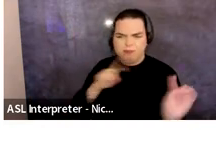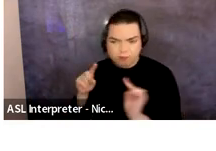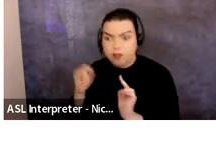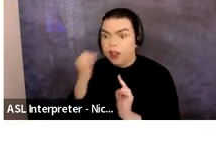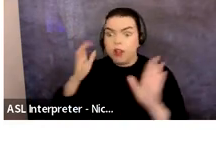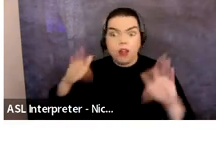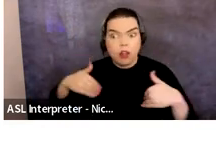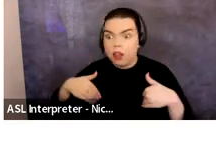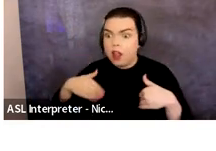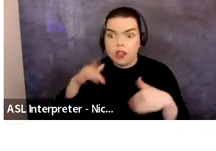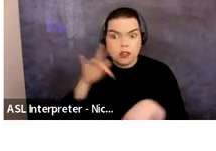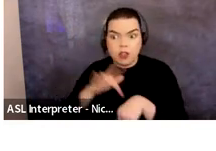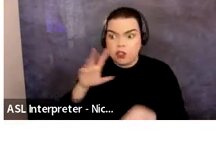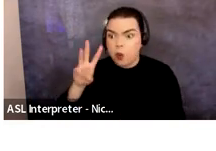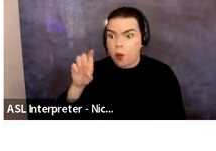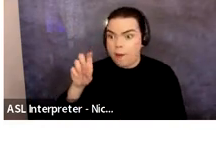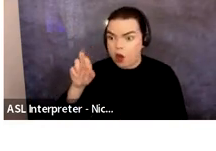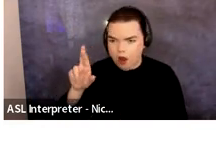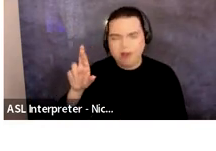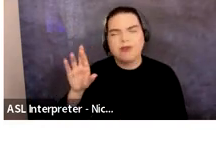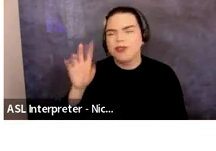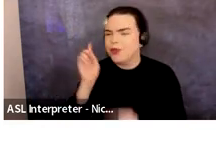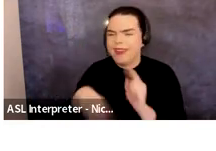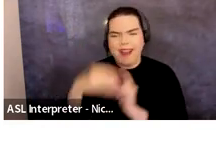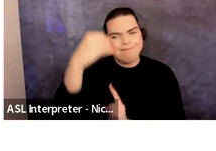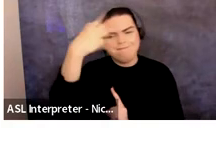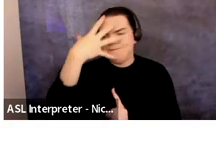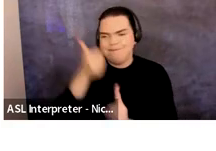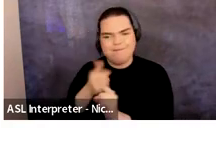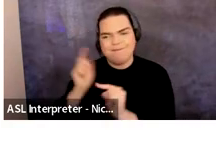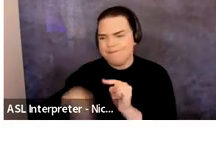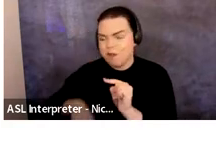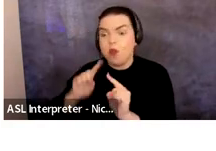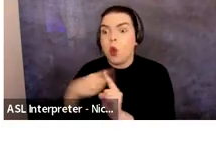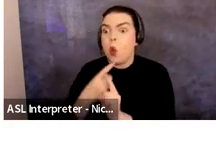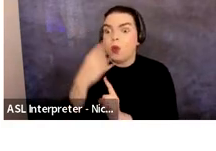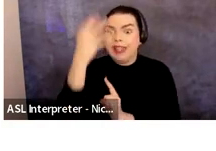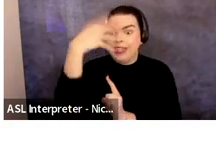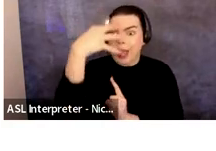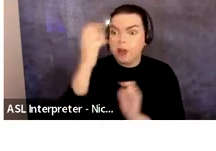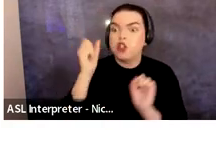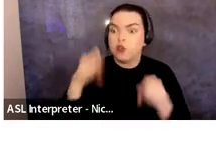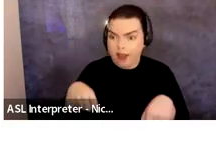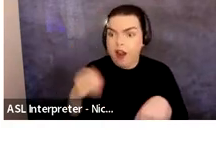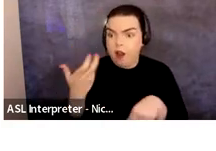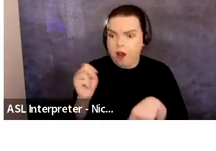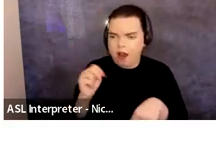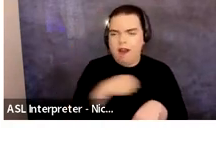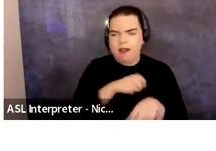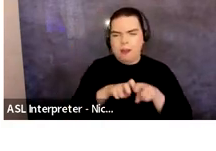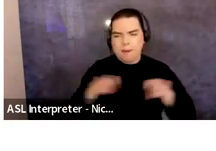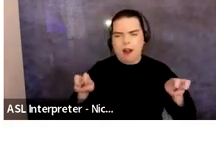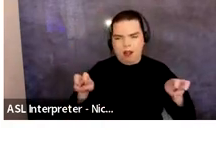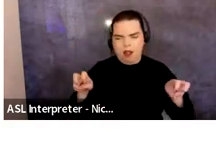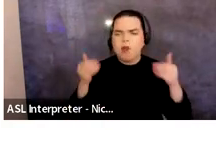before. There is not the functionality for attendees to turn on their cameras. The only cameras that will be able to turn on are panelists but you can use